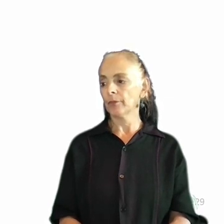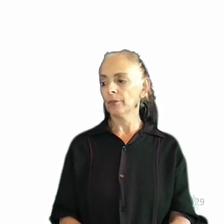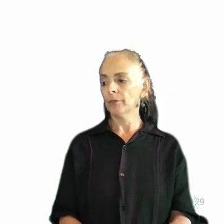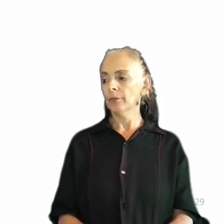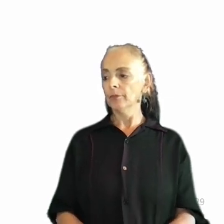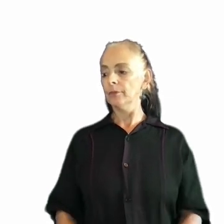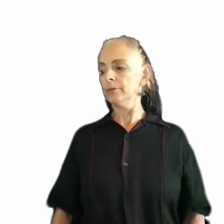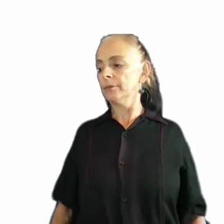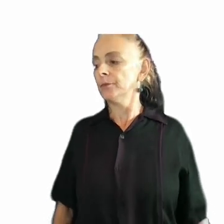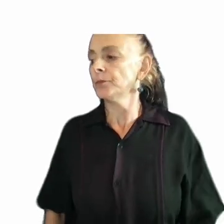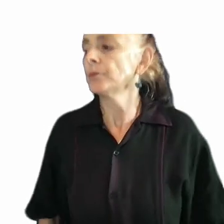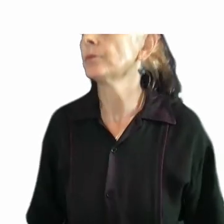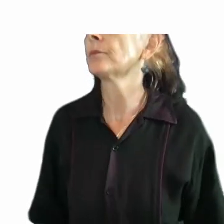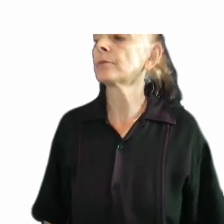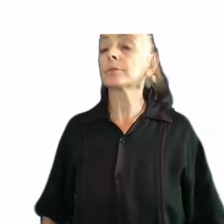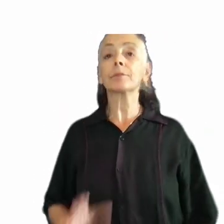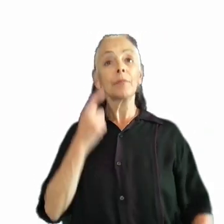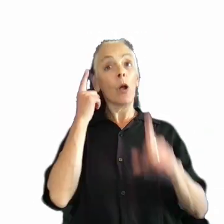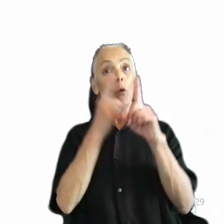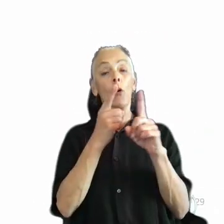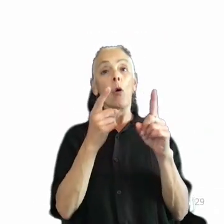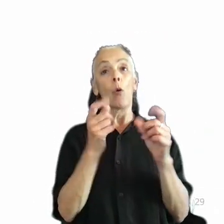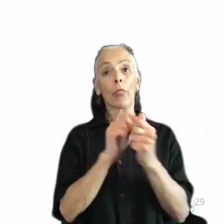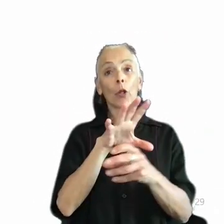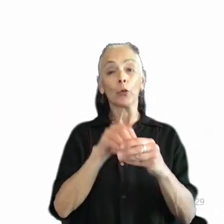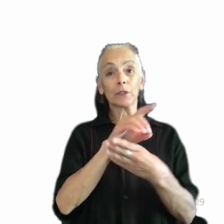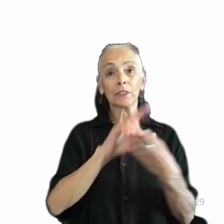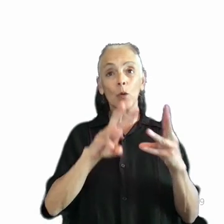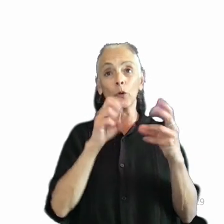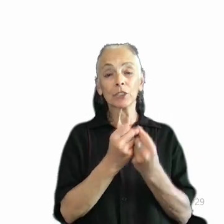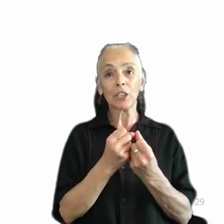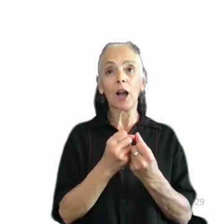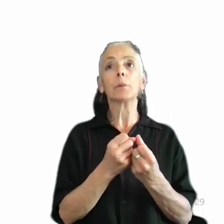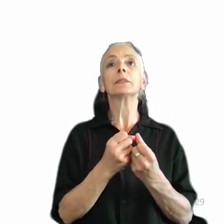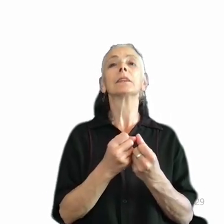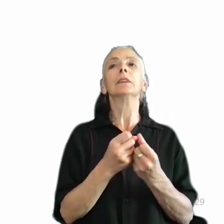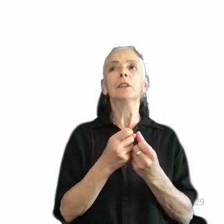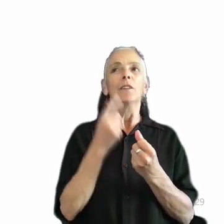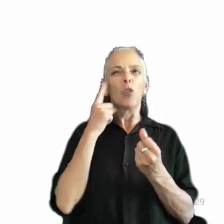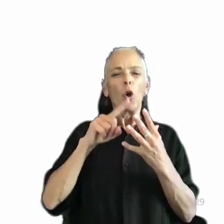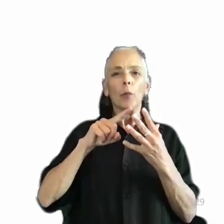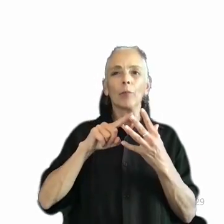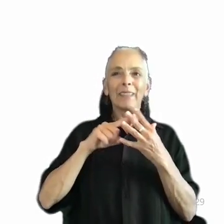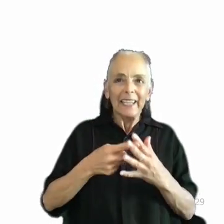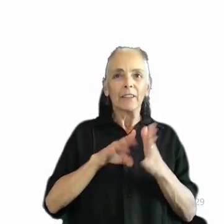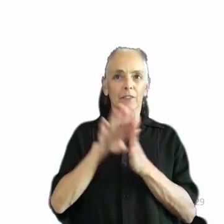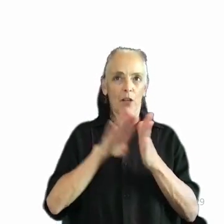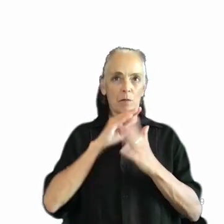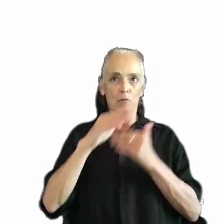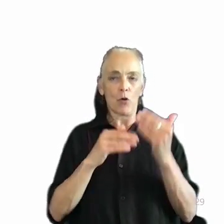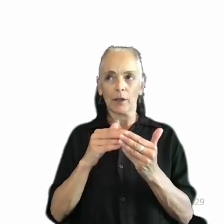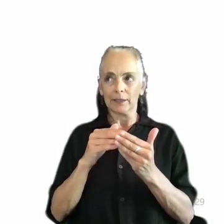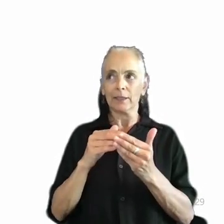Our goal with inclusive design workshops is to catch development teams early in the development process, to enable them to design with